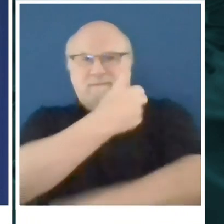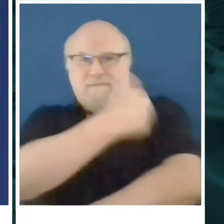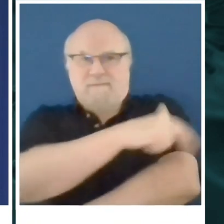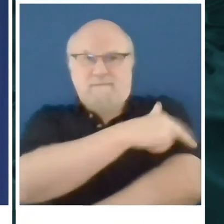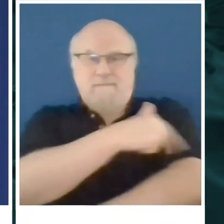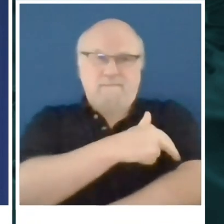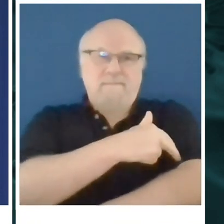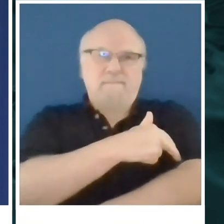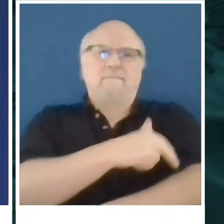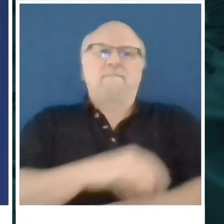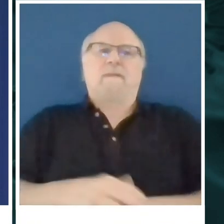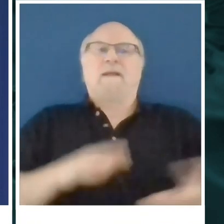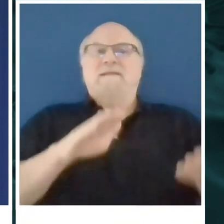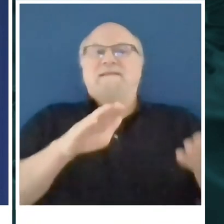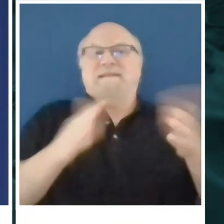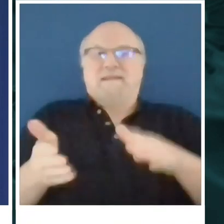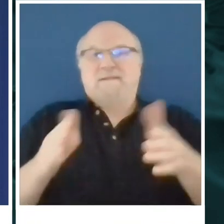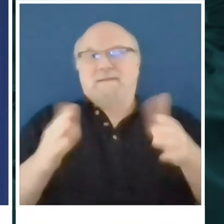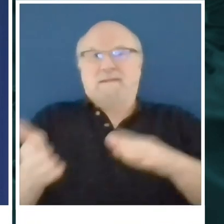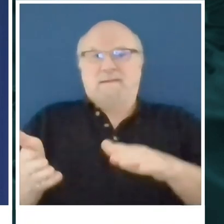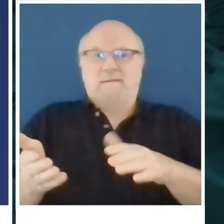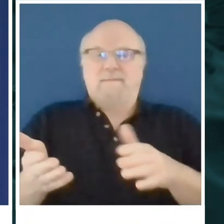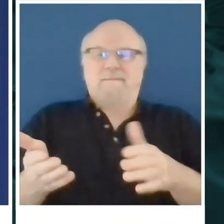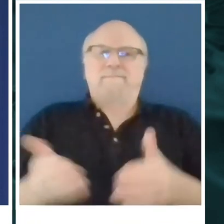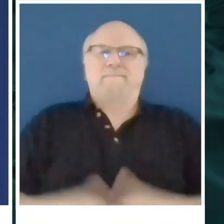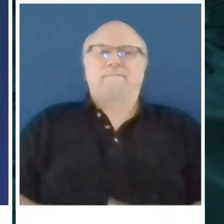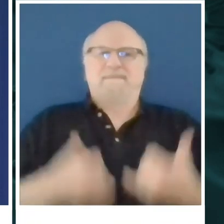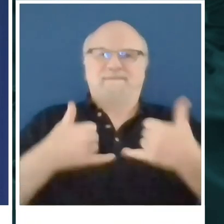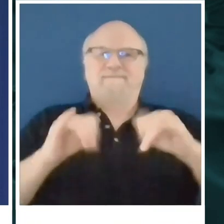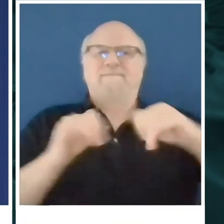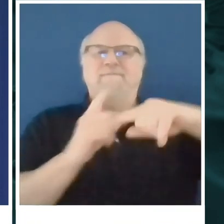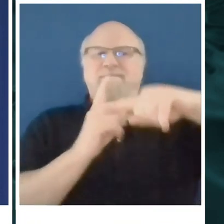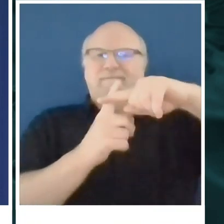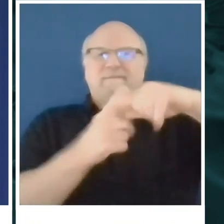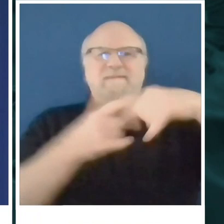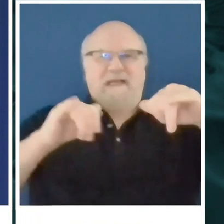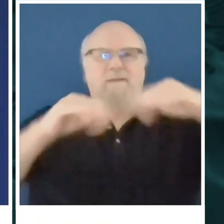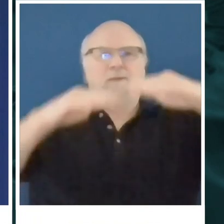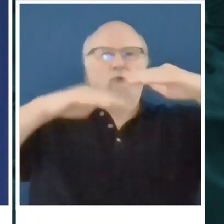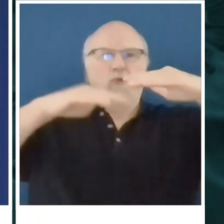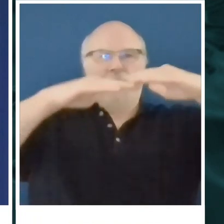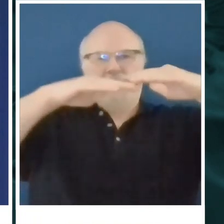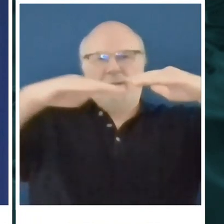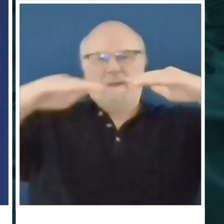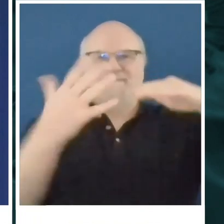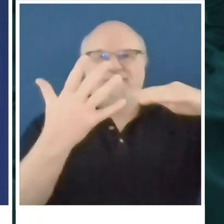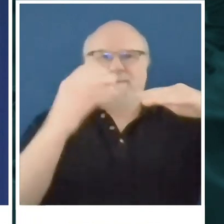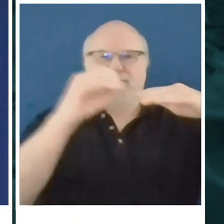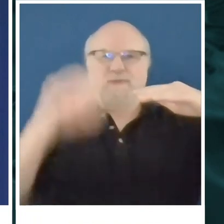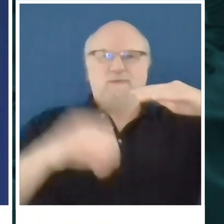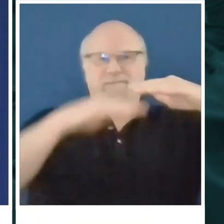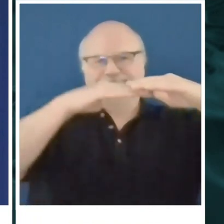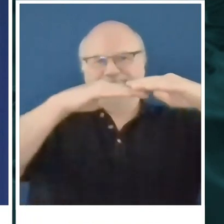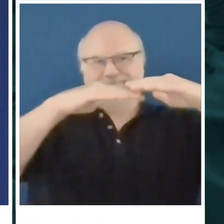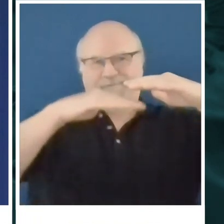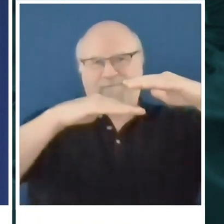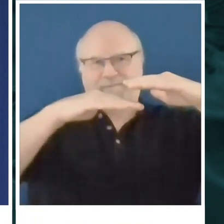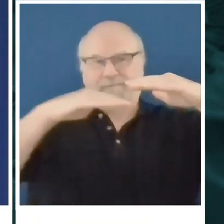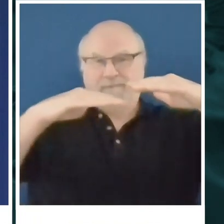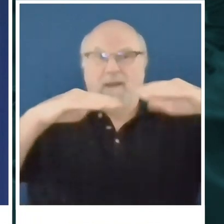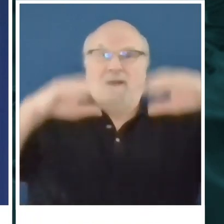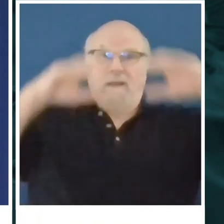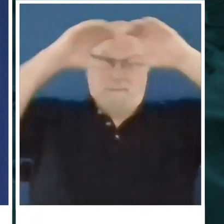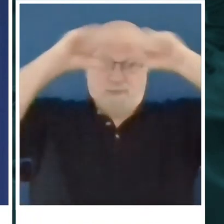percentage of positive test results is at 5%. Last week, President Trump and his team of public health experts